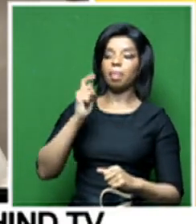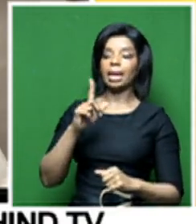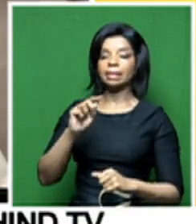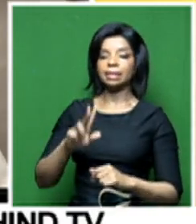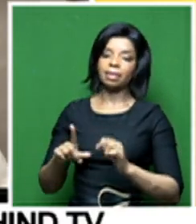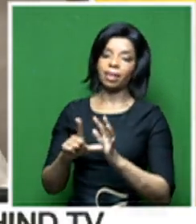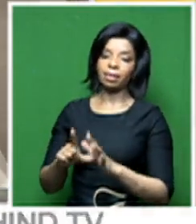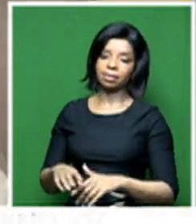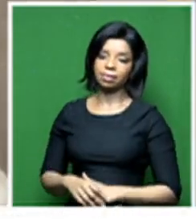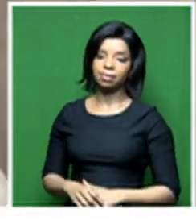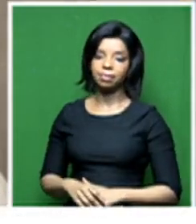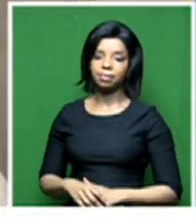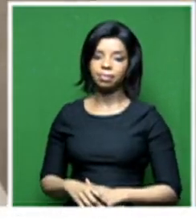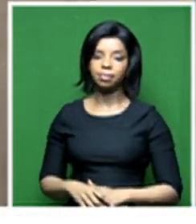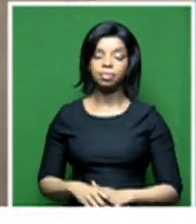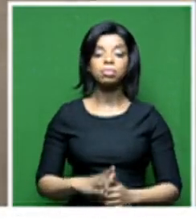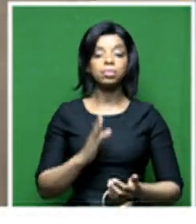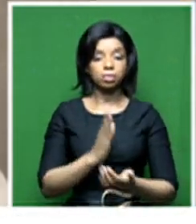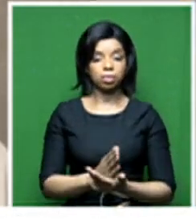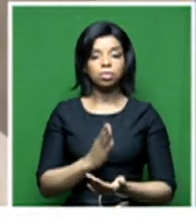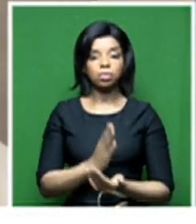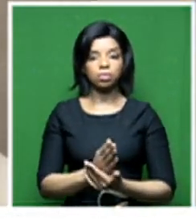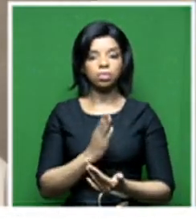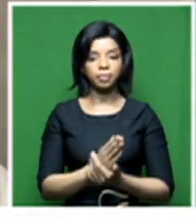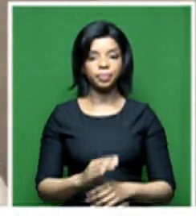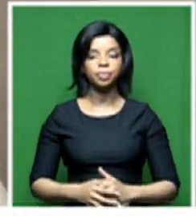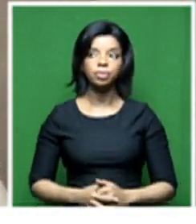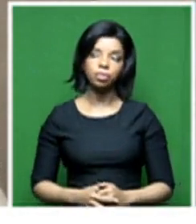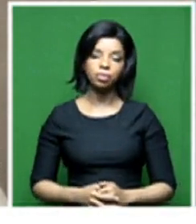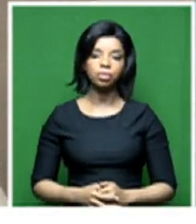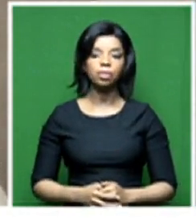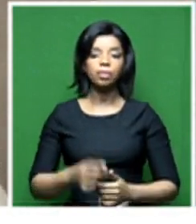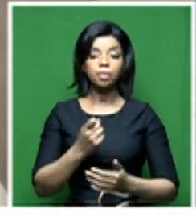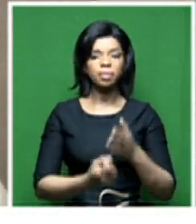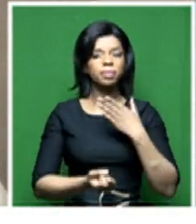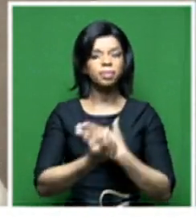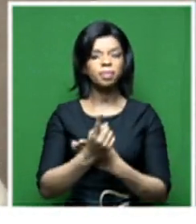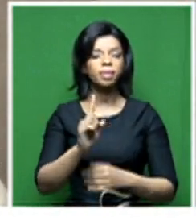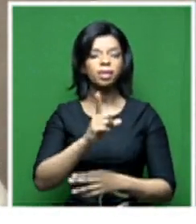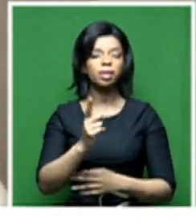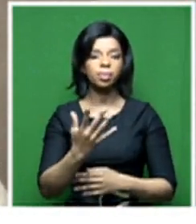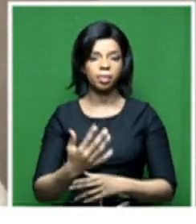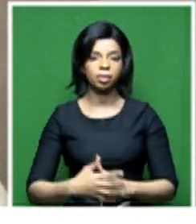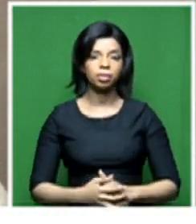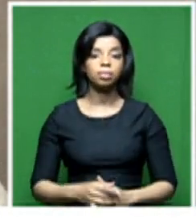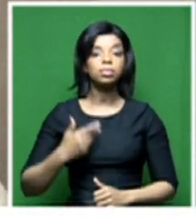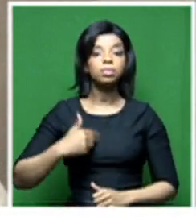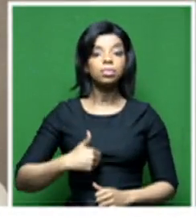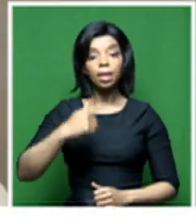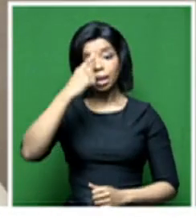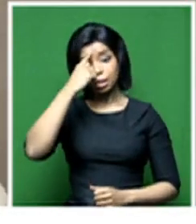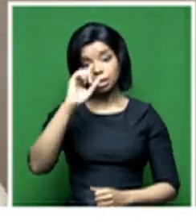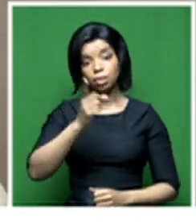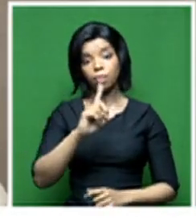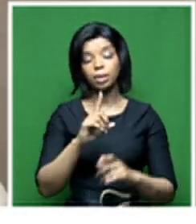Absolutely. You know, this is what happens. I think the public don't understand the three